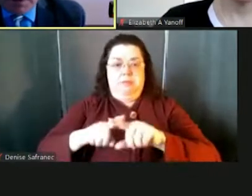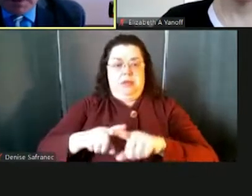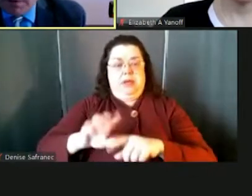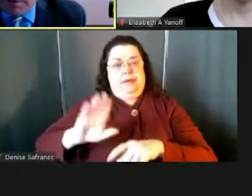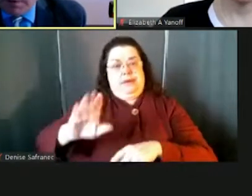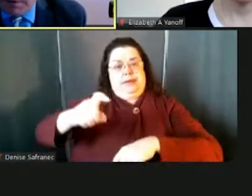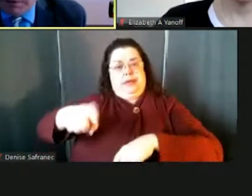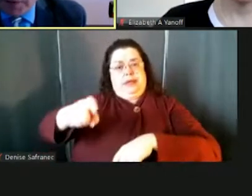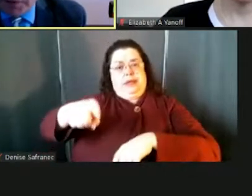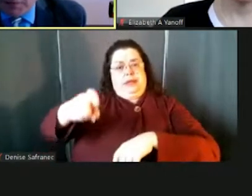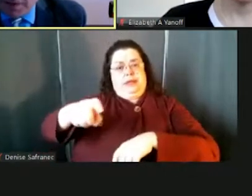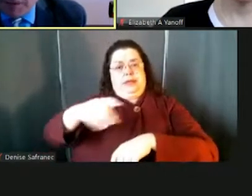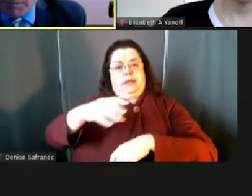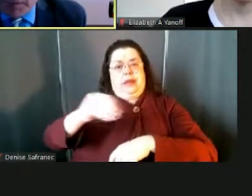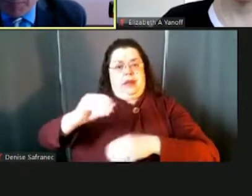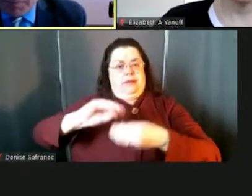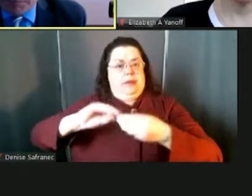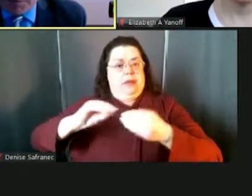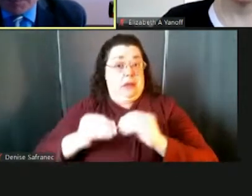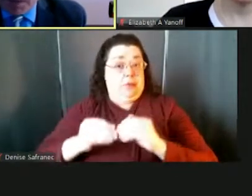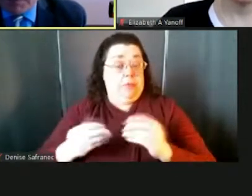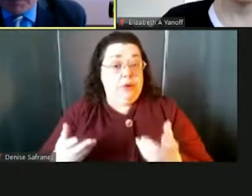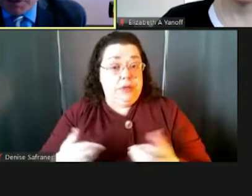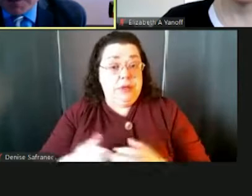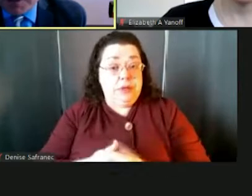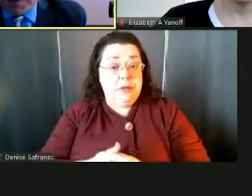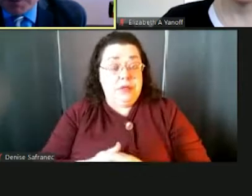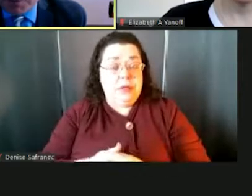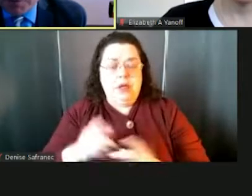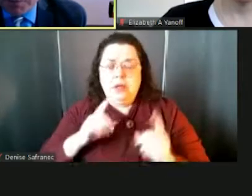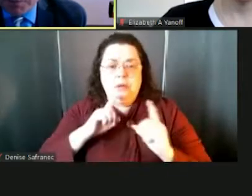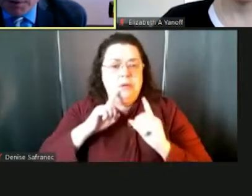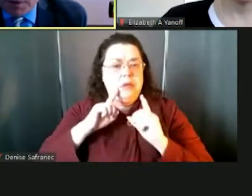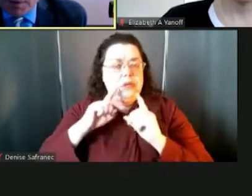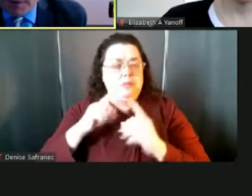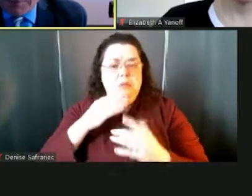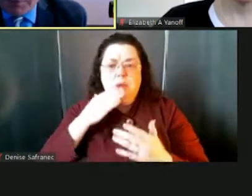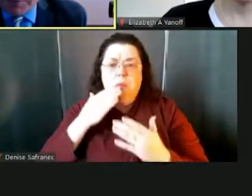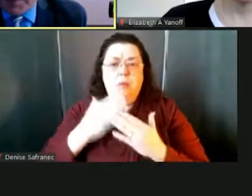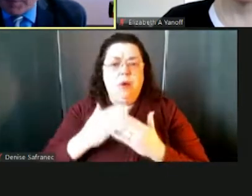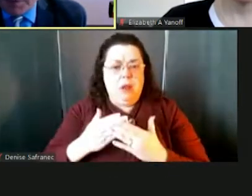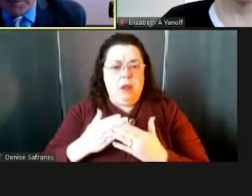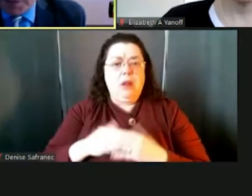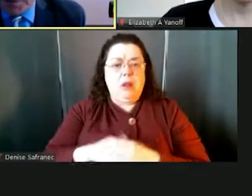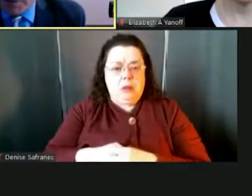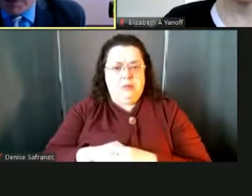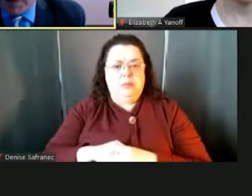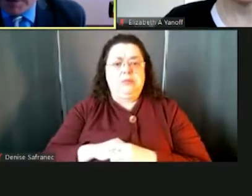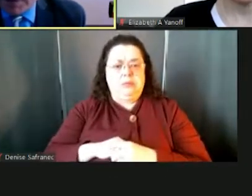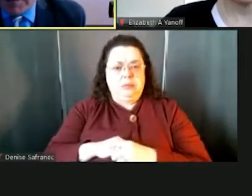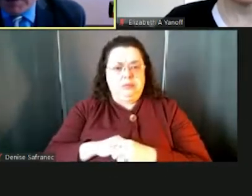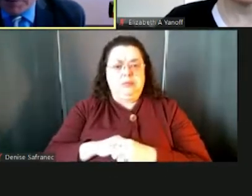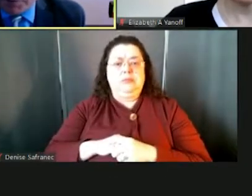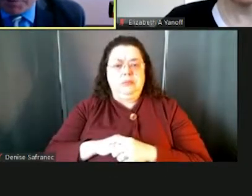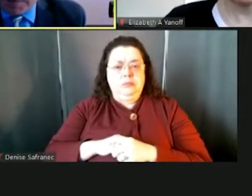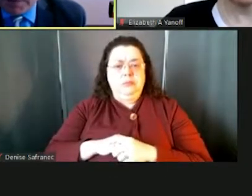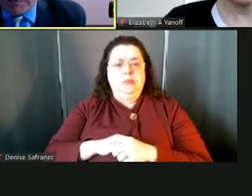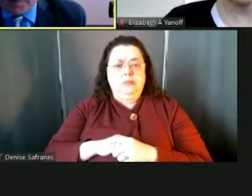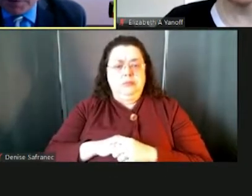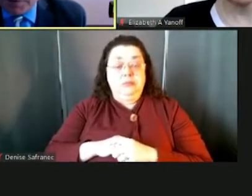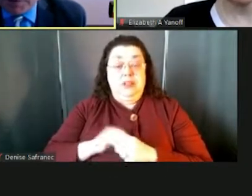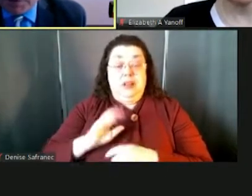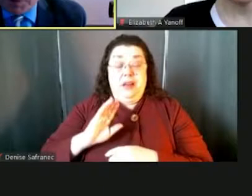-19 infection rate and being able to respond remarkably to a level of differentiation, really, and a level of